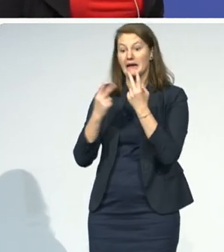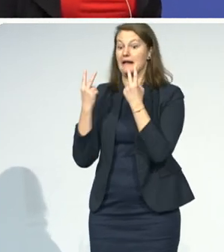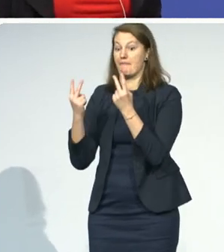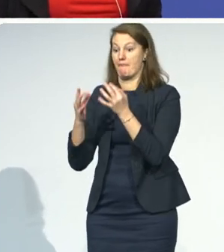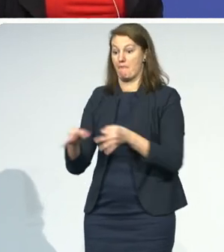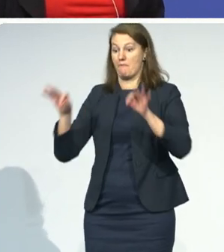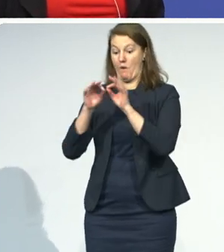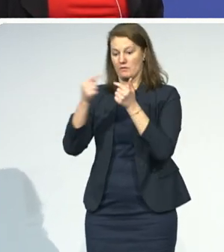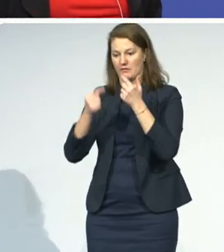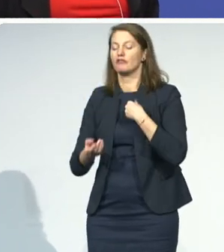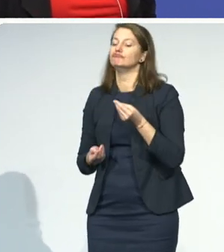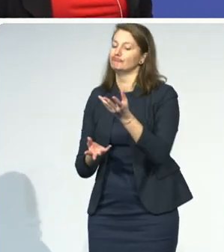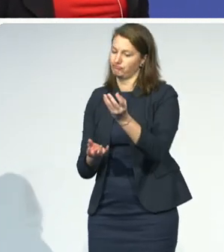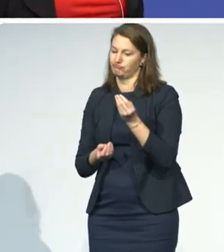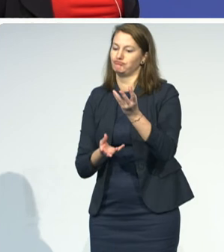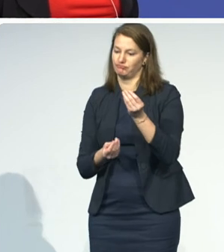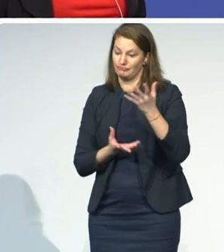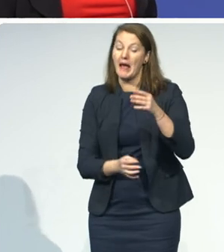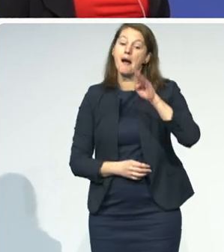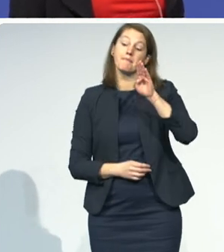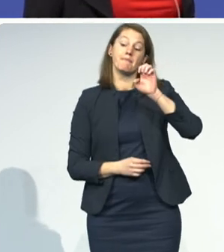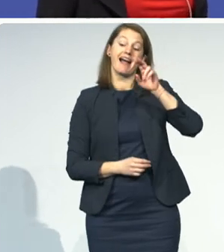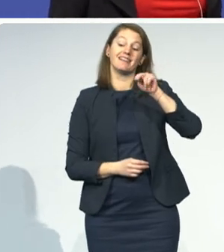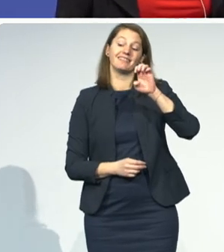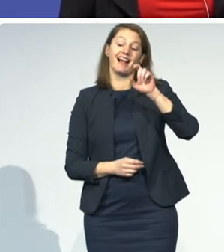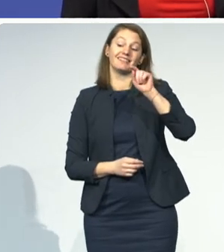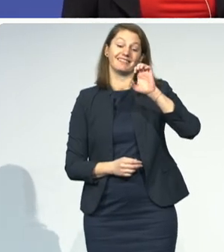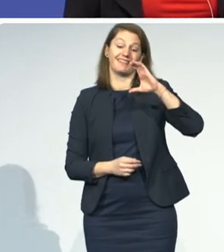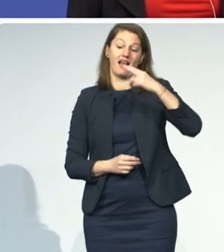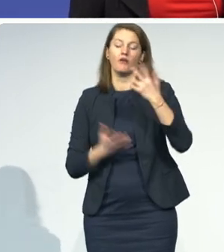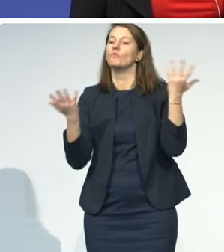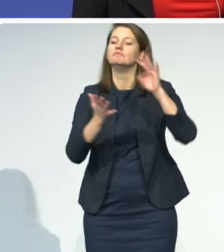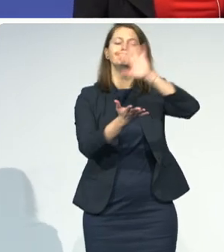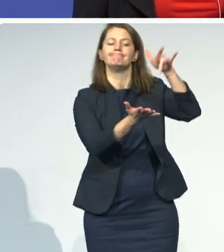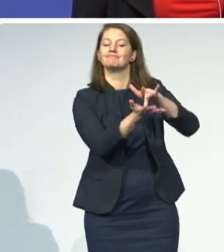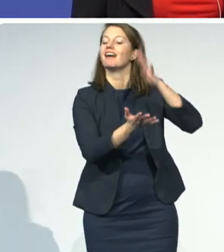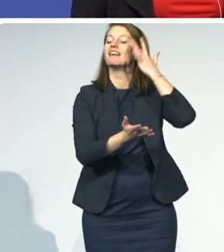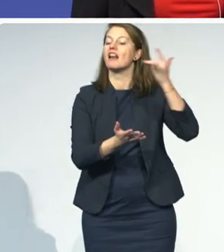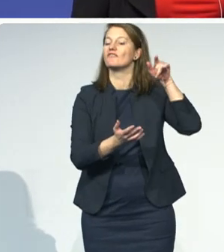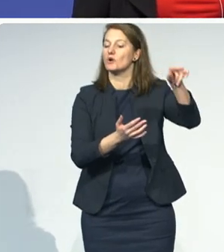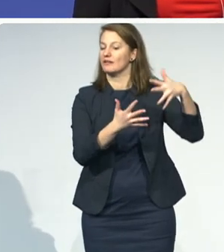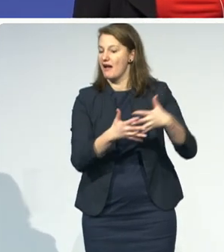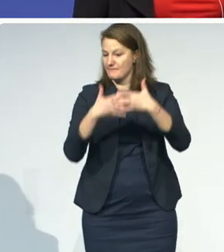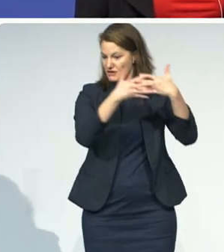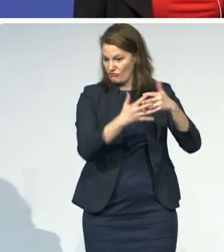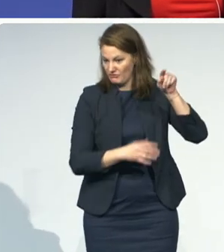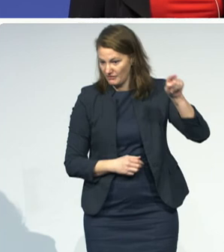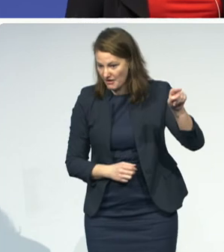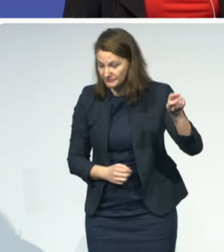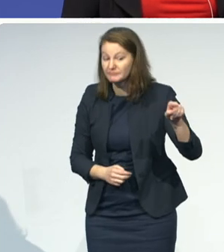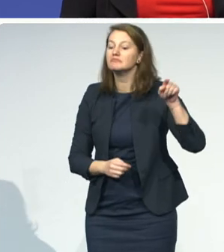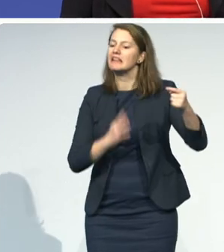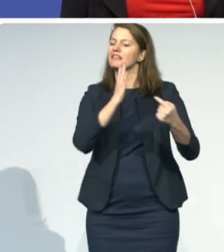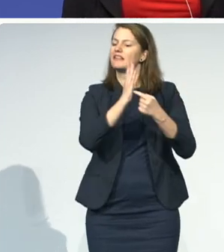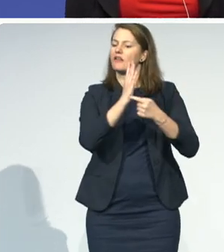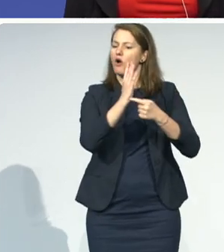organization based in California, and we do technology, but we do technology for good. We're an NGO, a